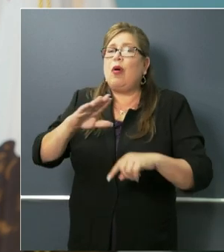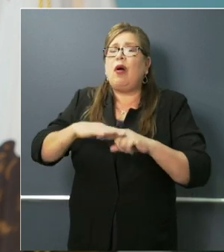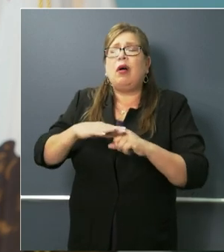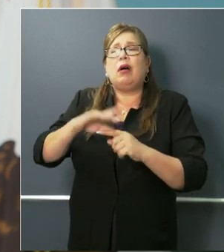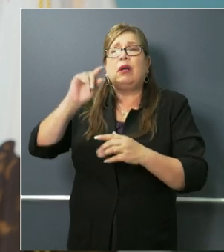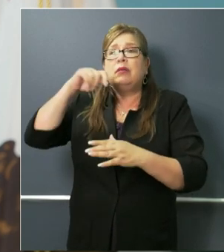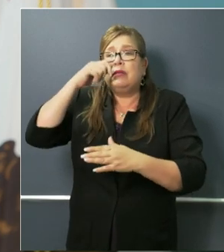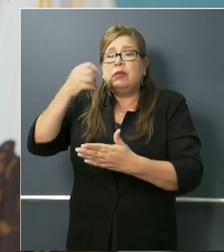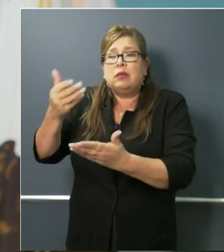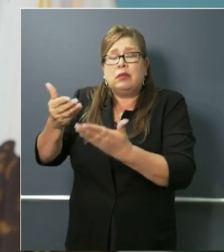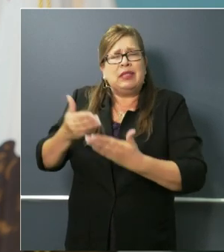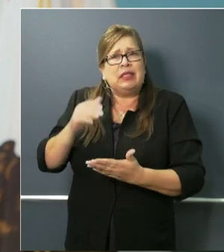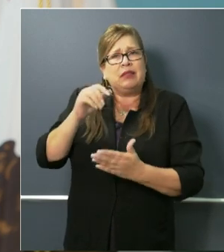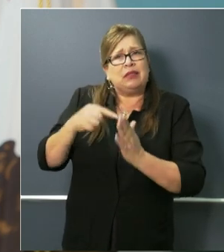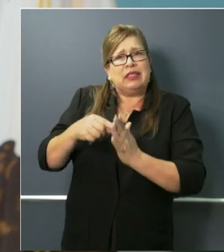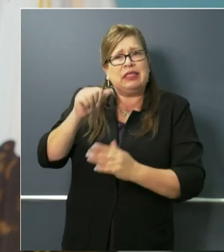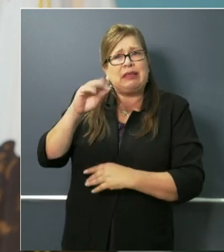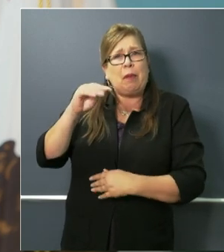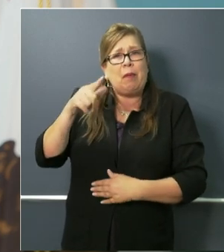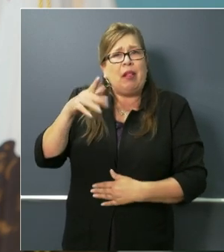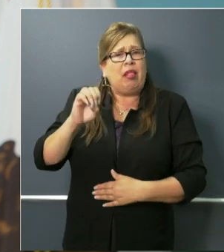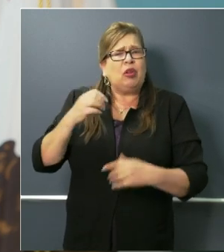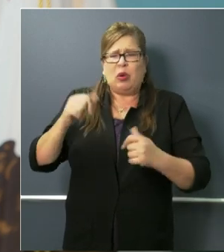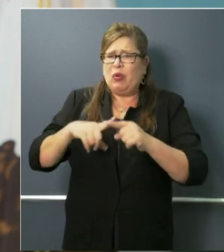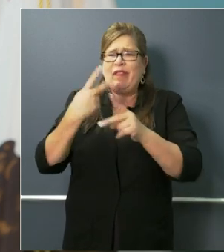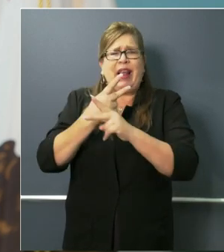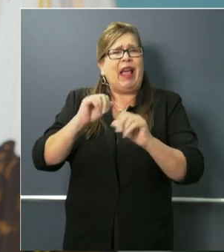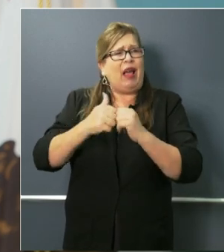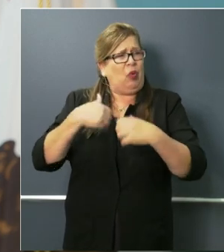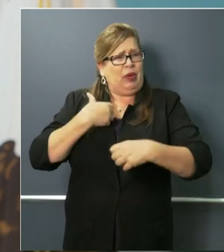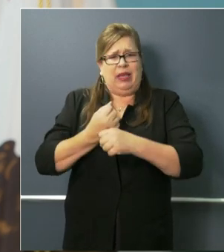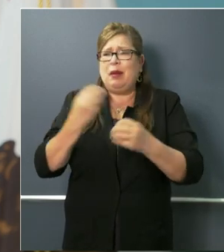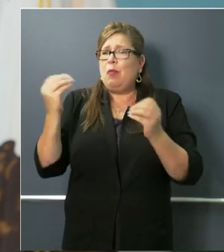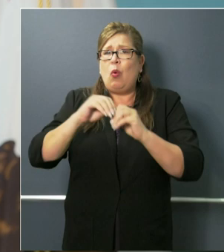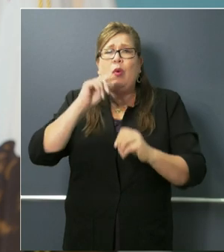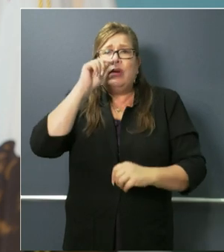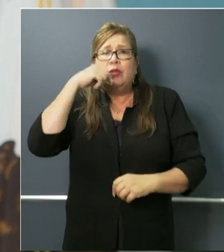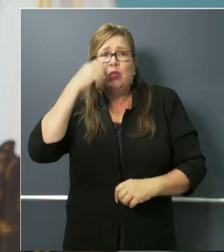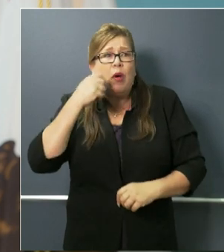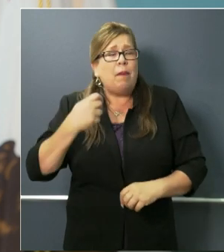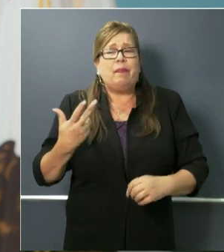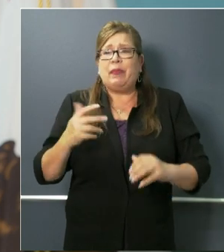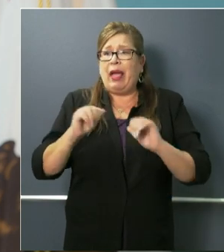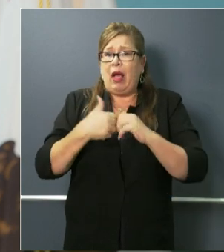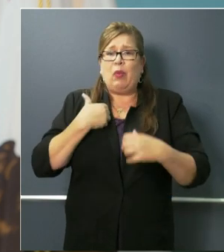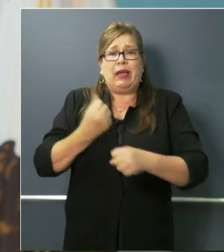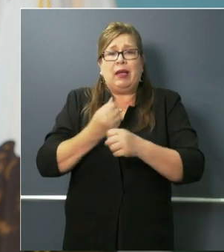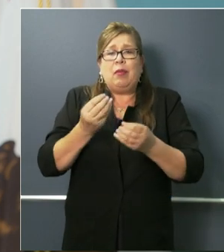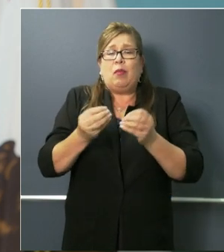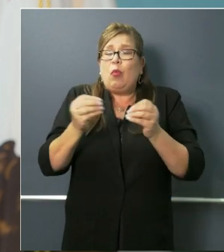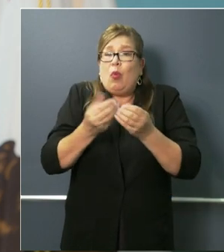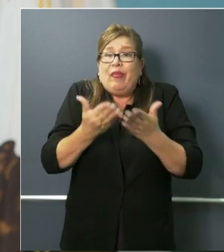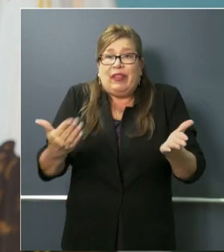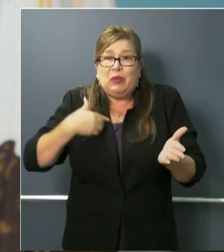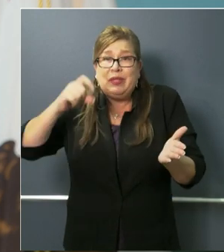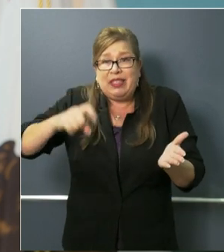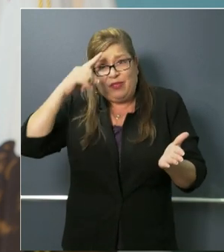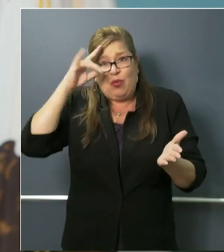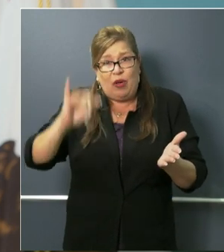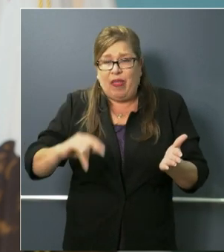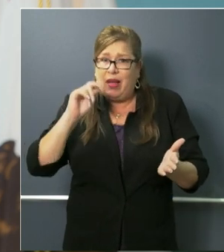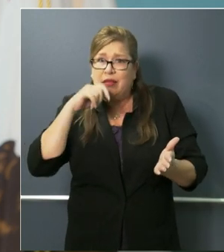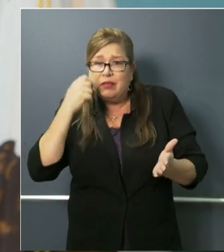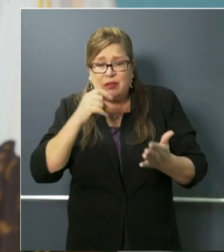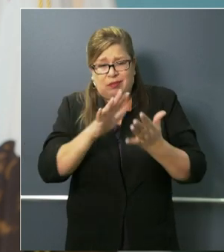and people that were trying to figure out ways to get more swabs and to get more media for the swabs and the like.